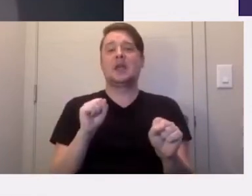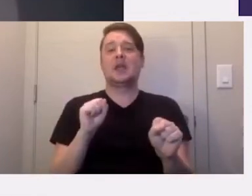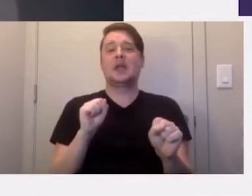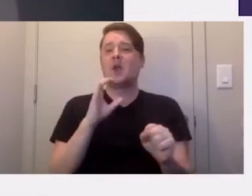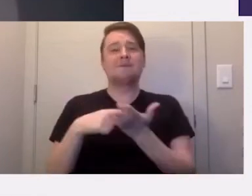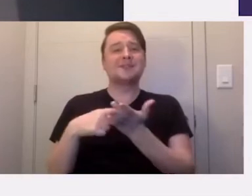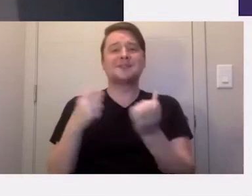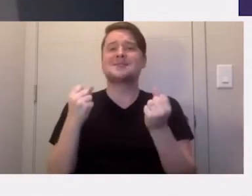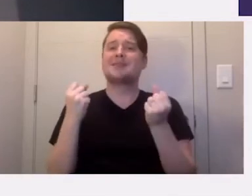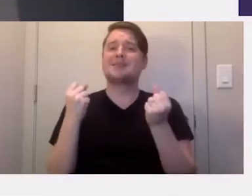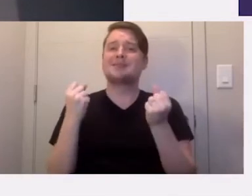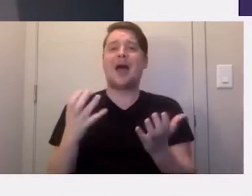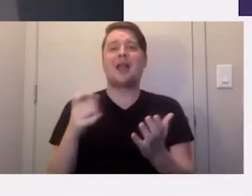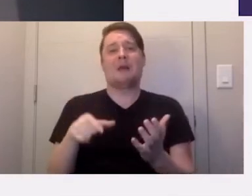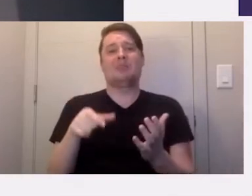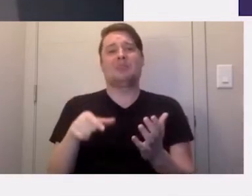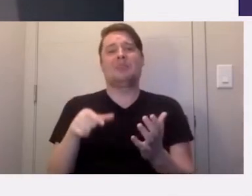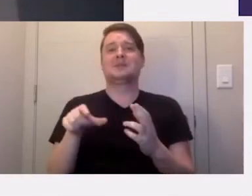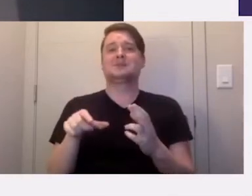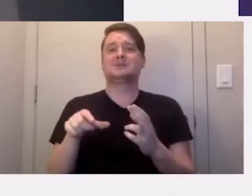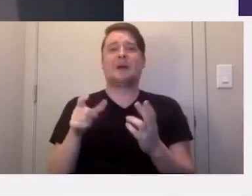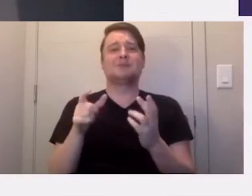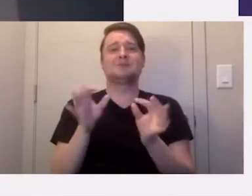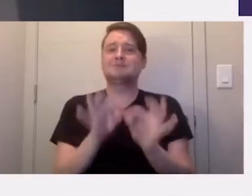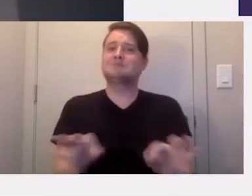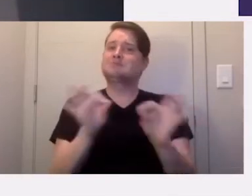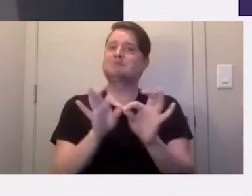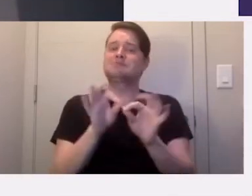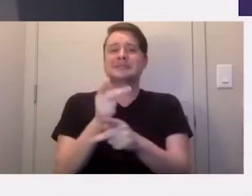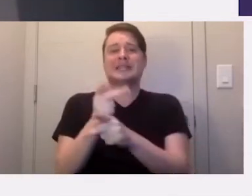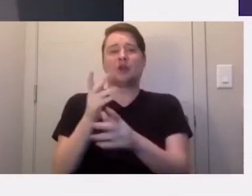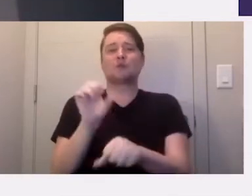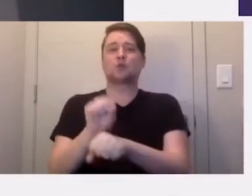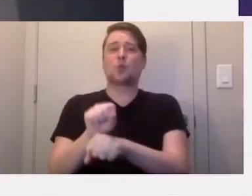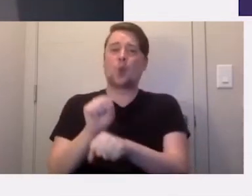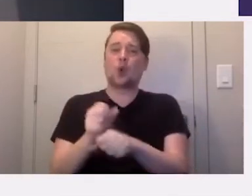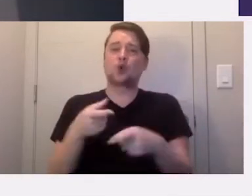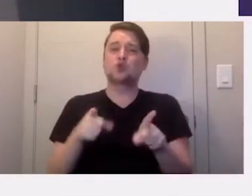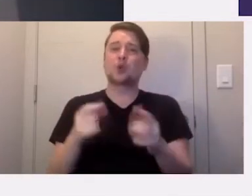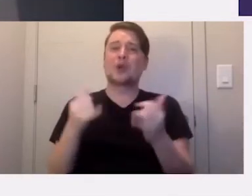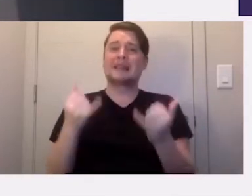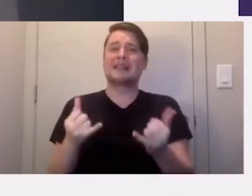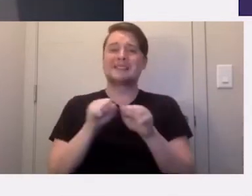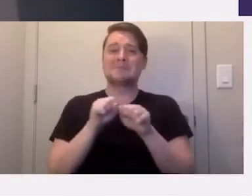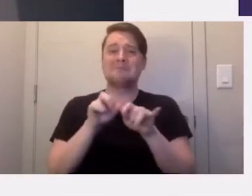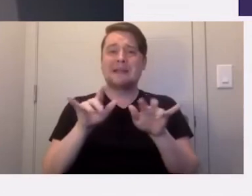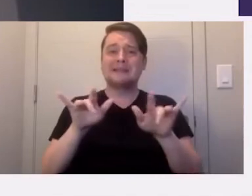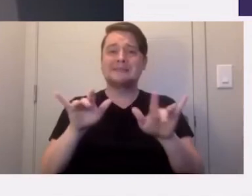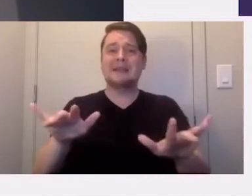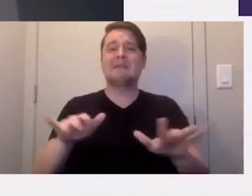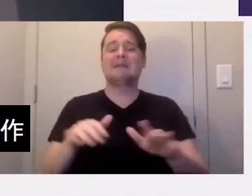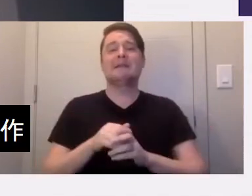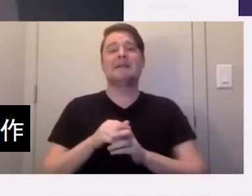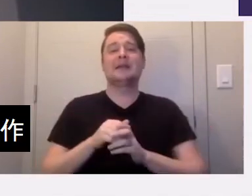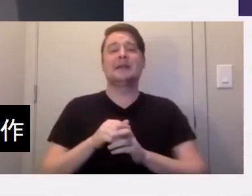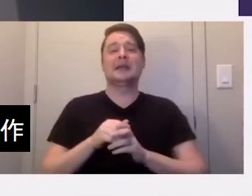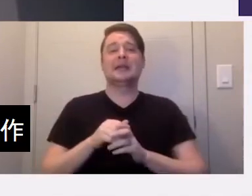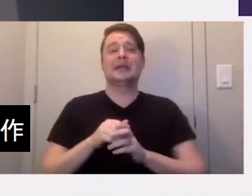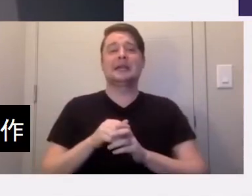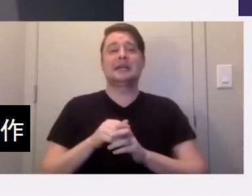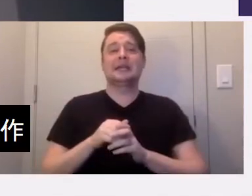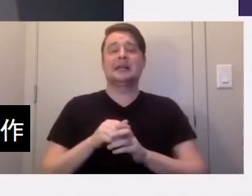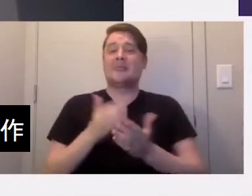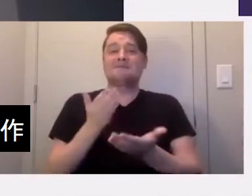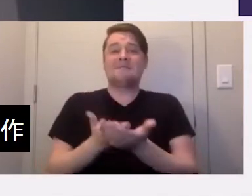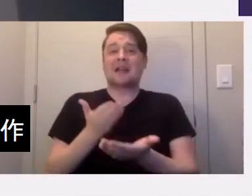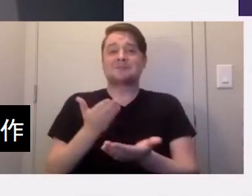already on this call on how critical the work of caregivers is during this pandemic. And the facts